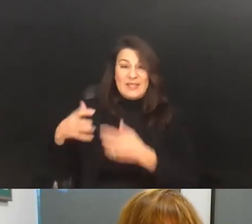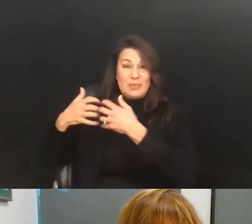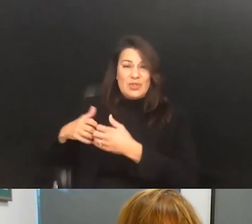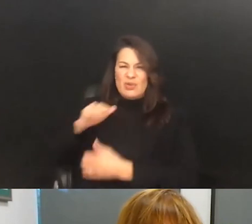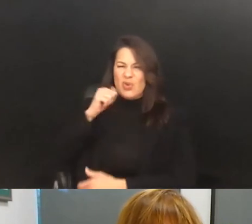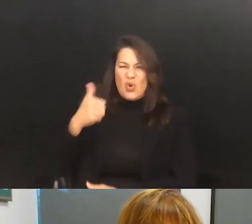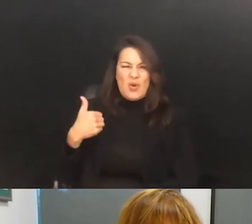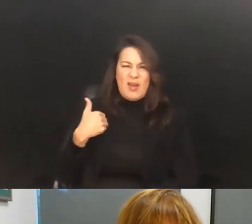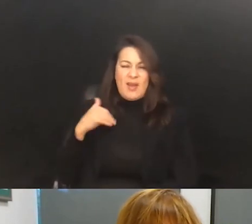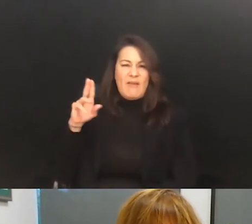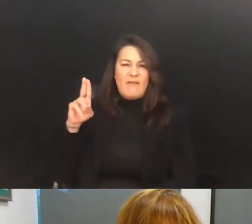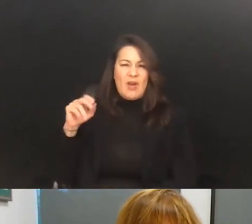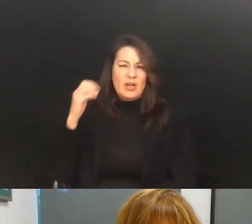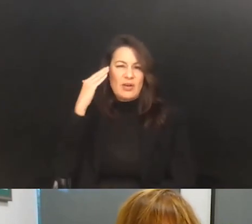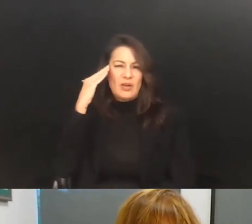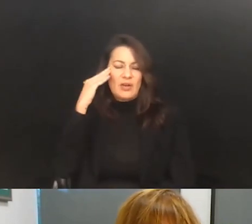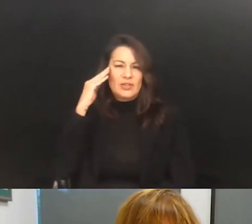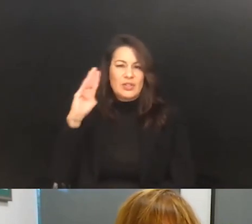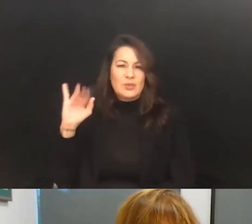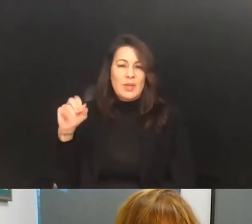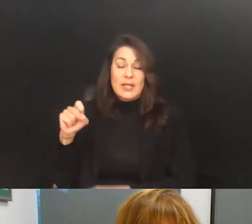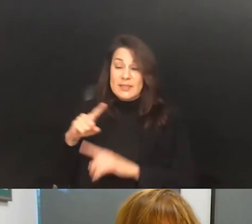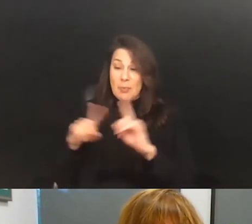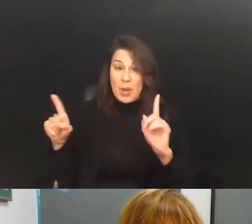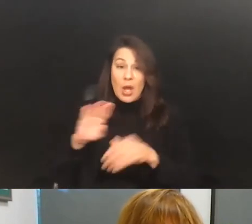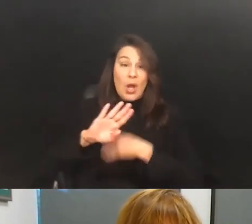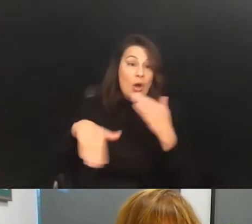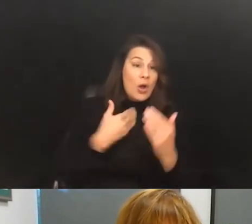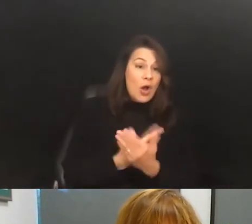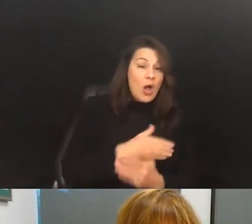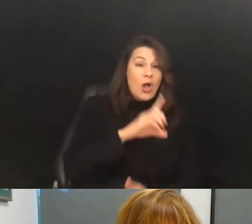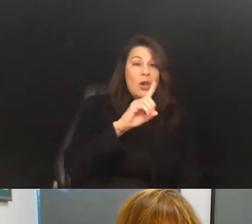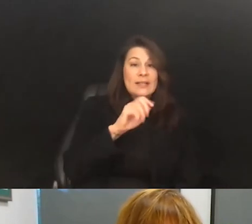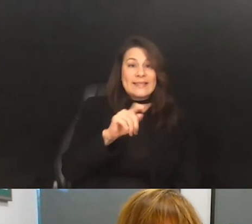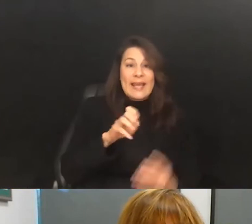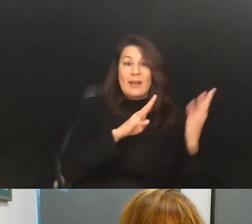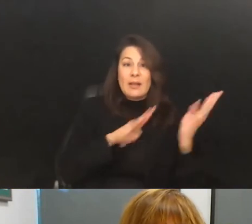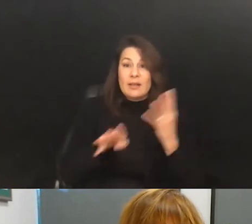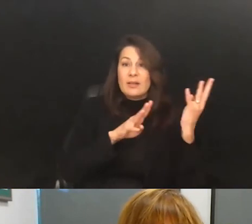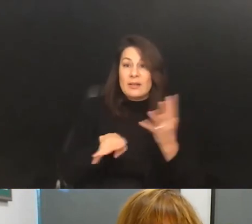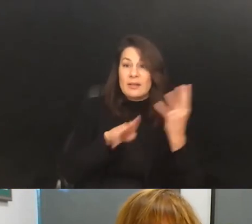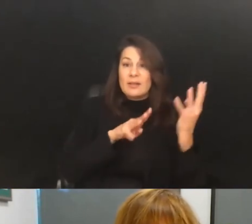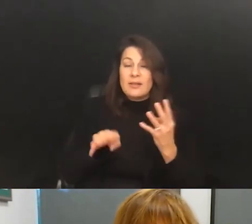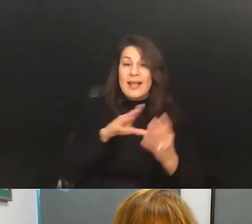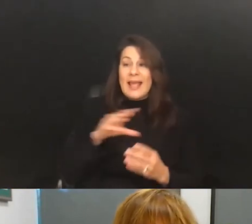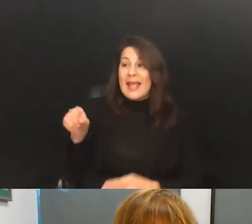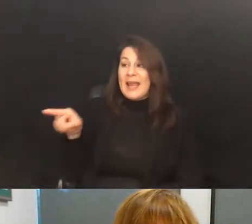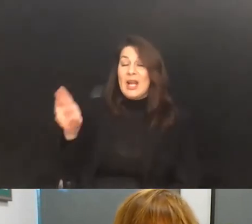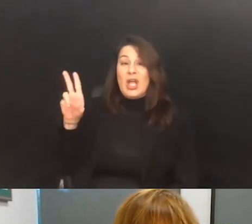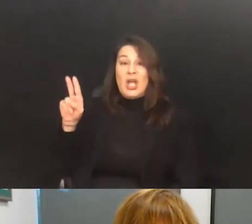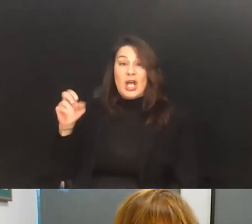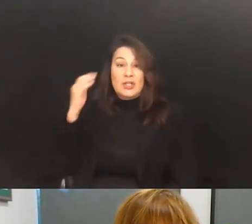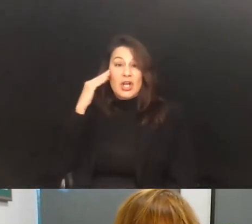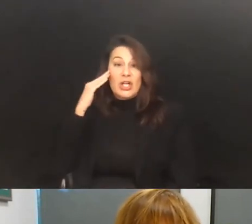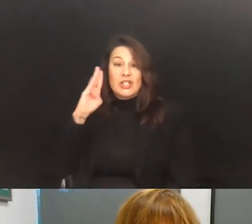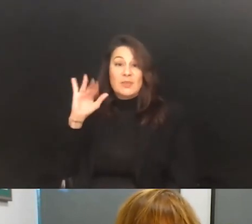But again, all of the data and all of the unconscious bias of the developers is all in there.